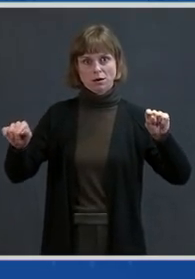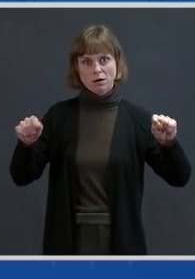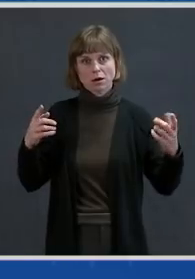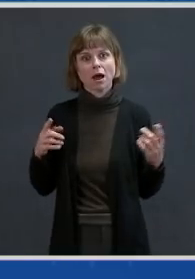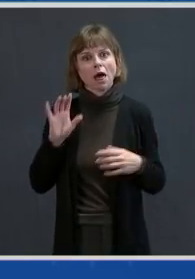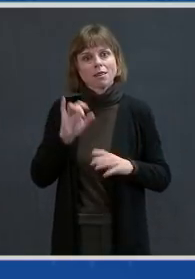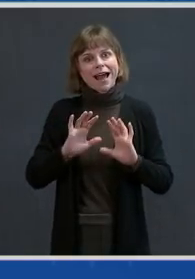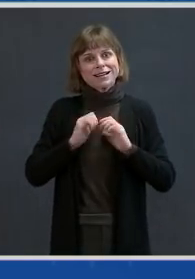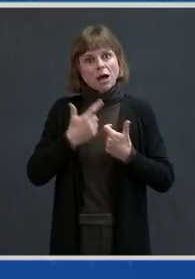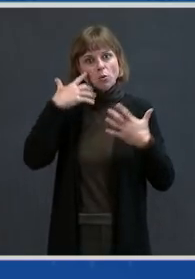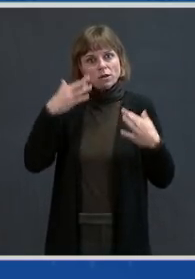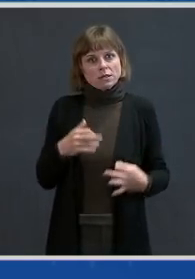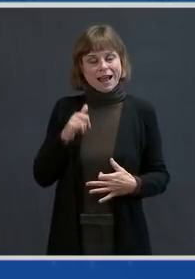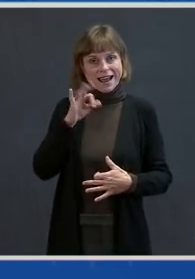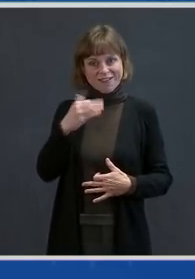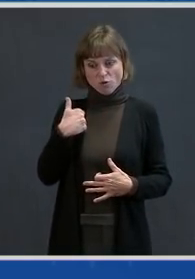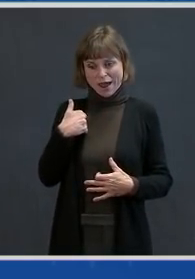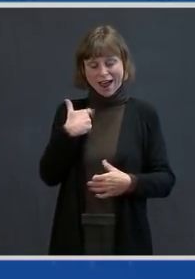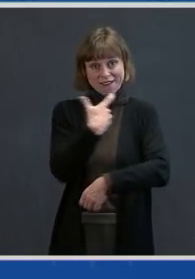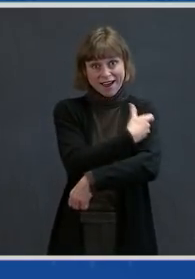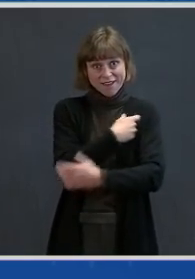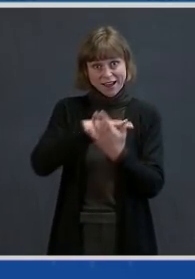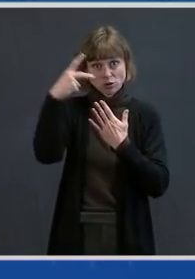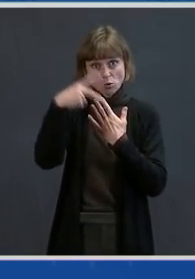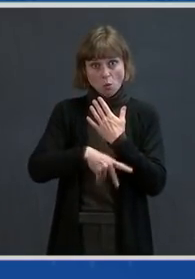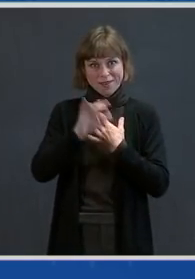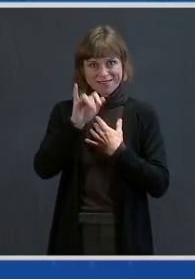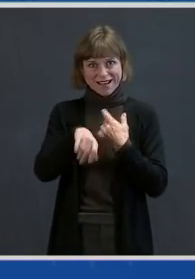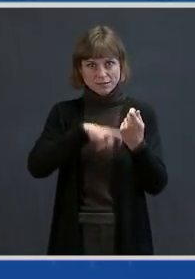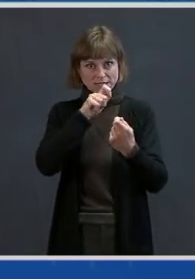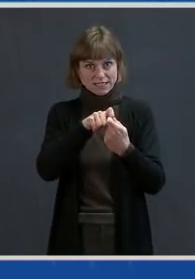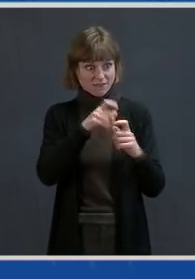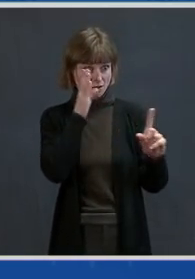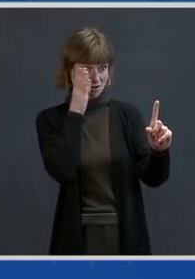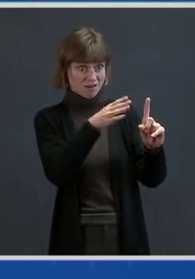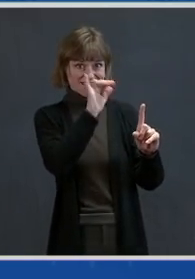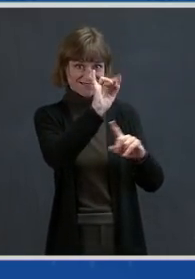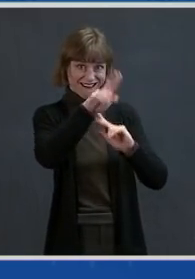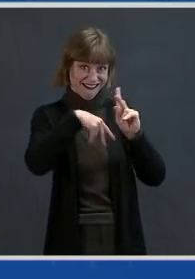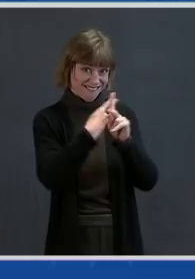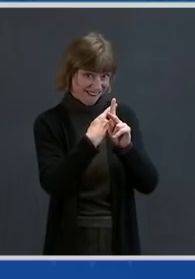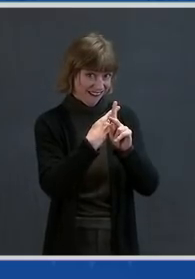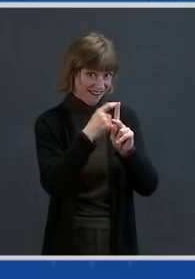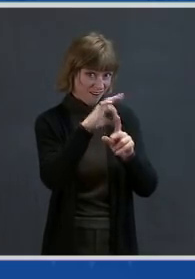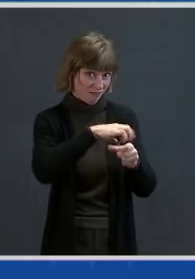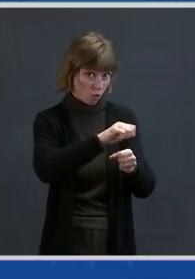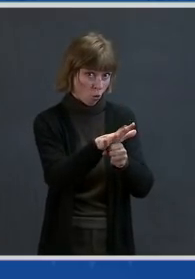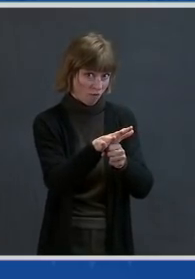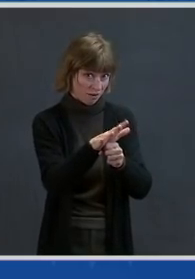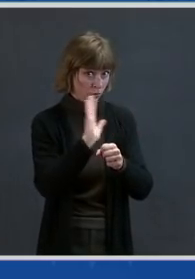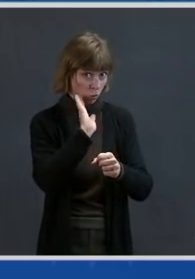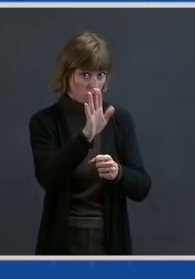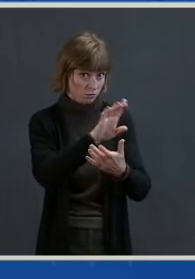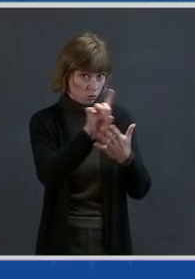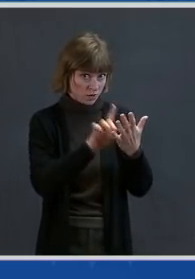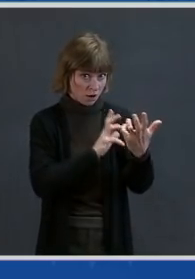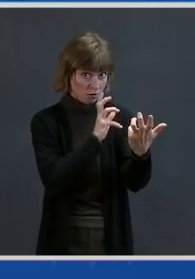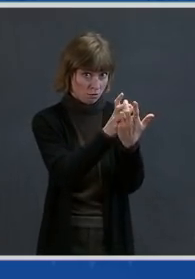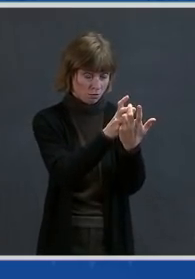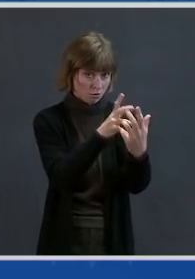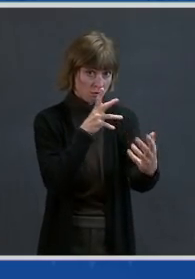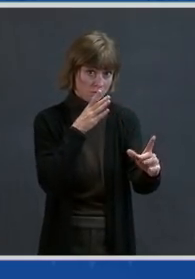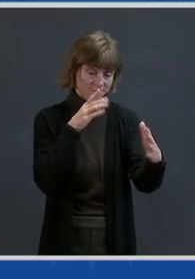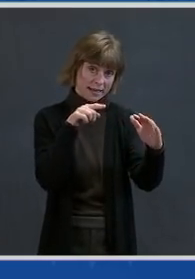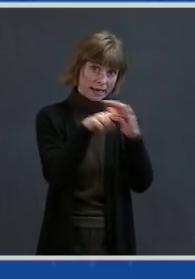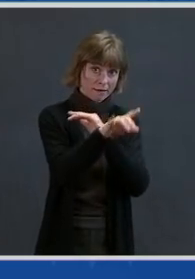directed against this particular variant, how would you design it? And this is the way to go. I want to